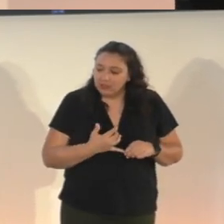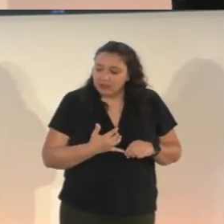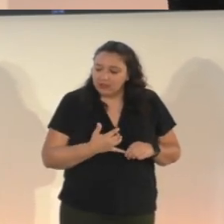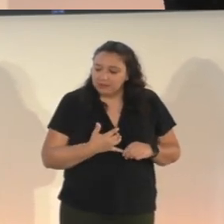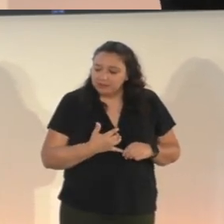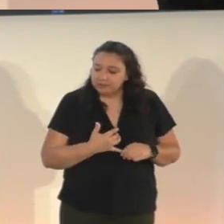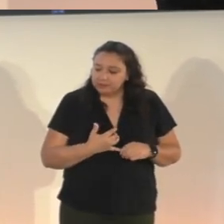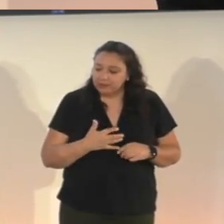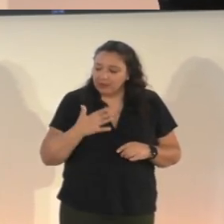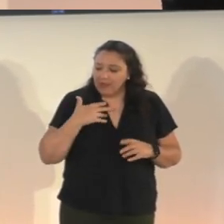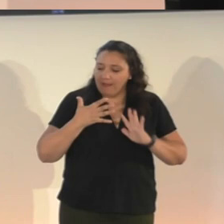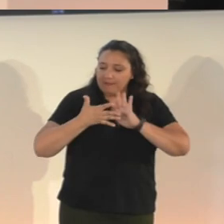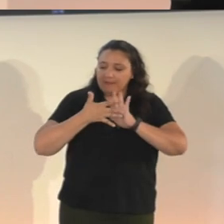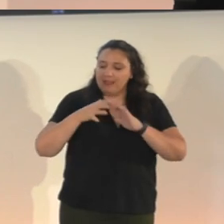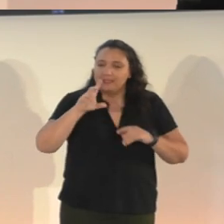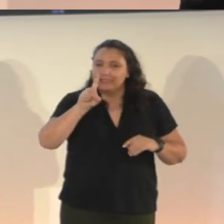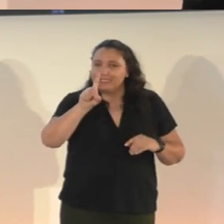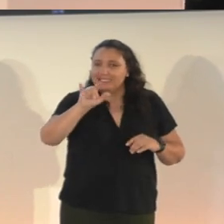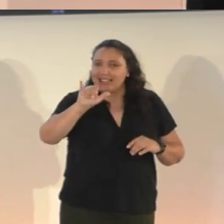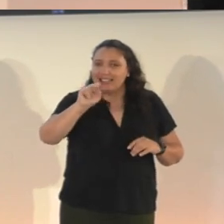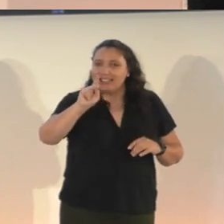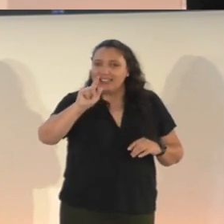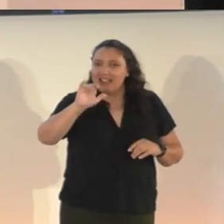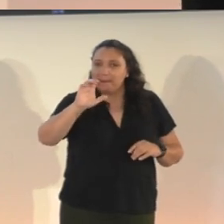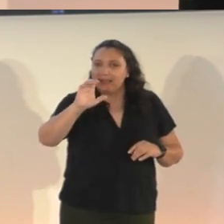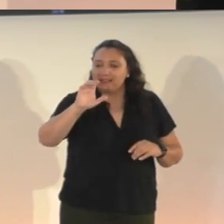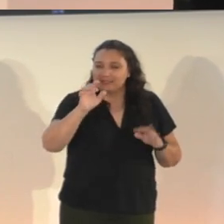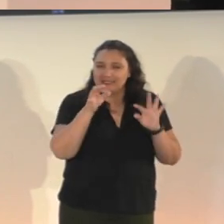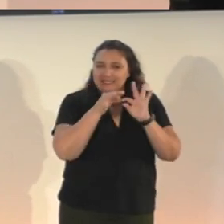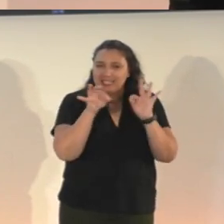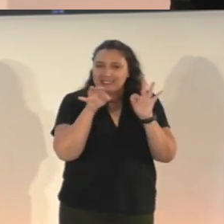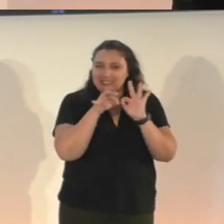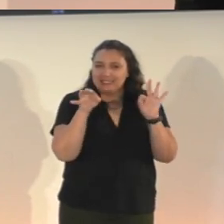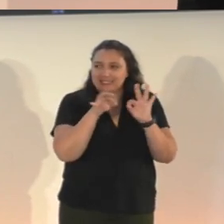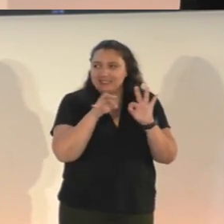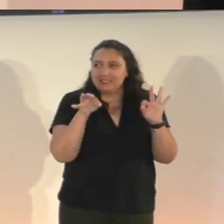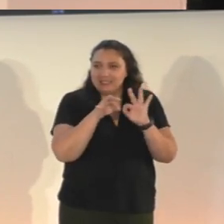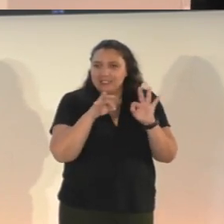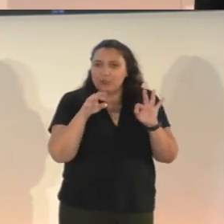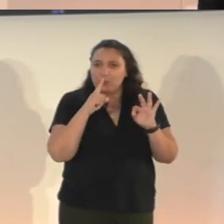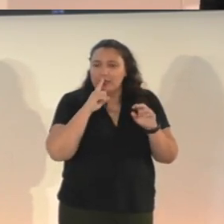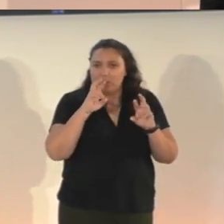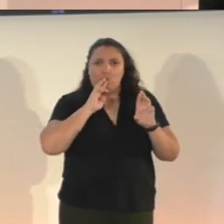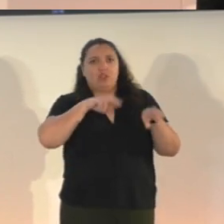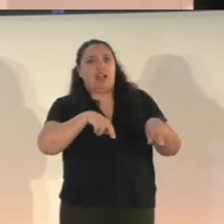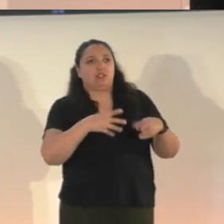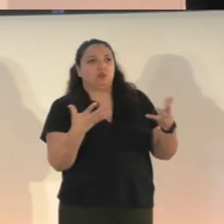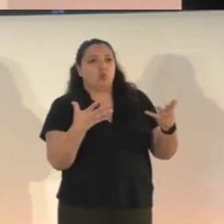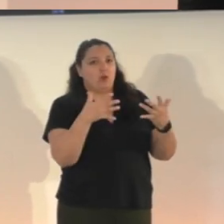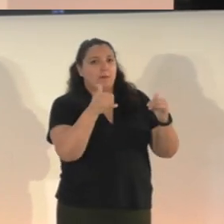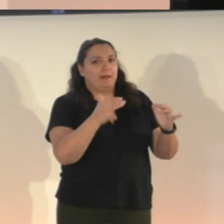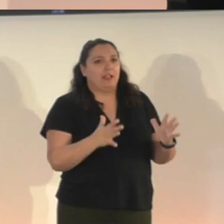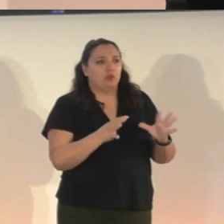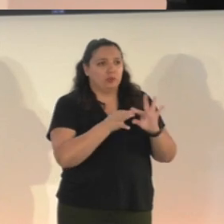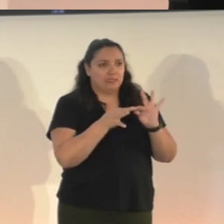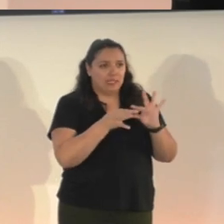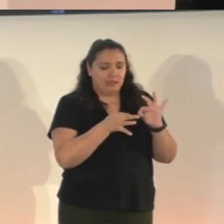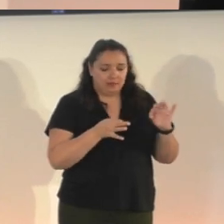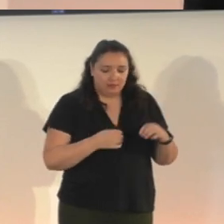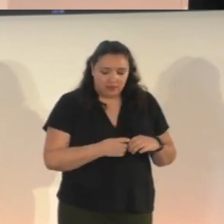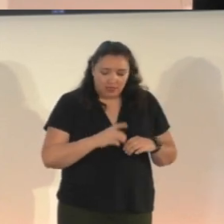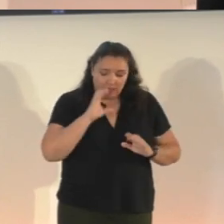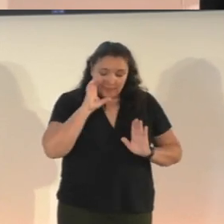have dynamic text that would react to what the player was saying. In the image